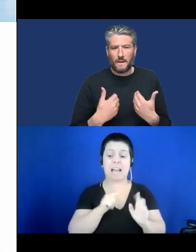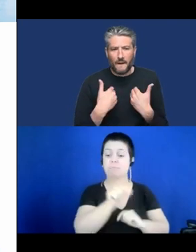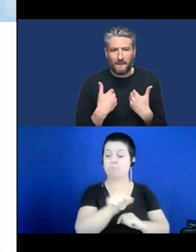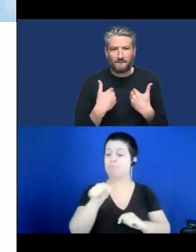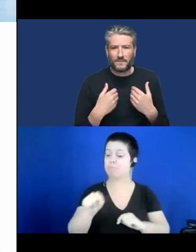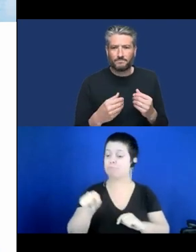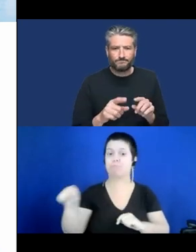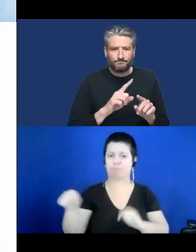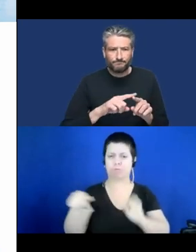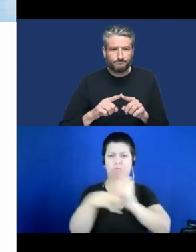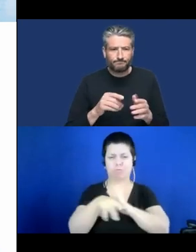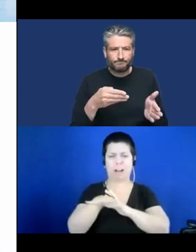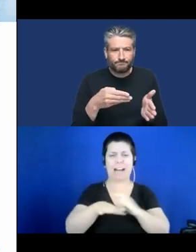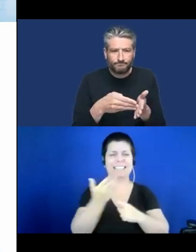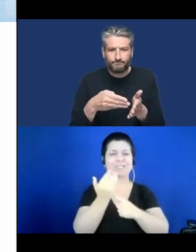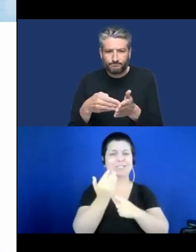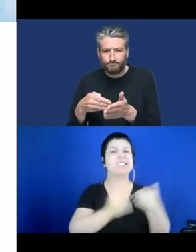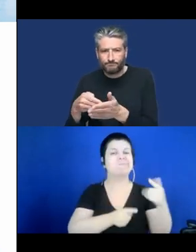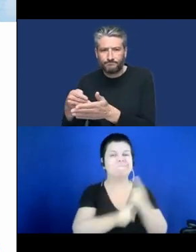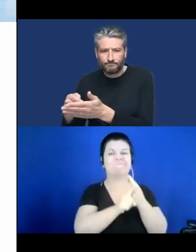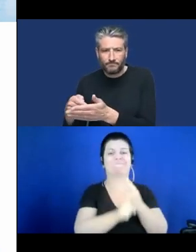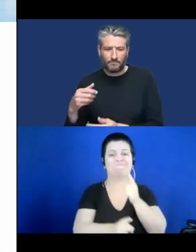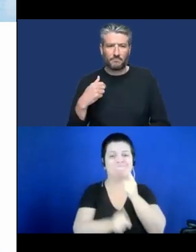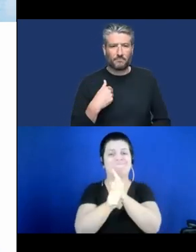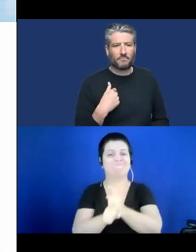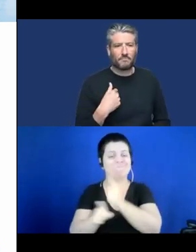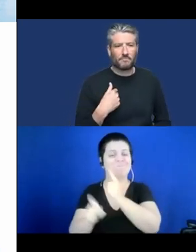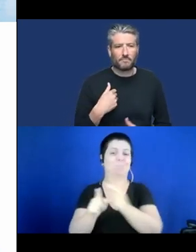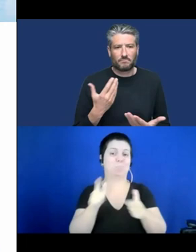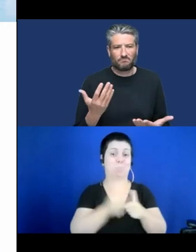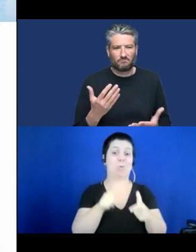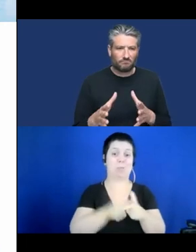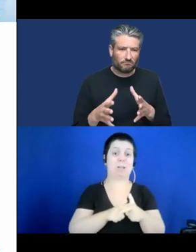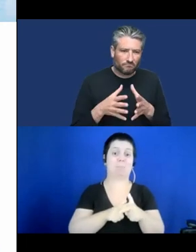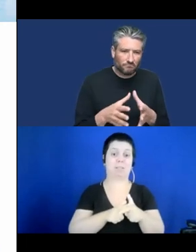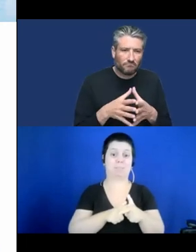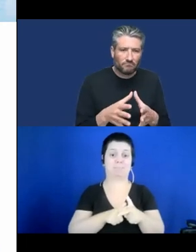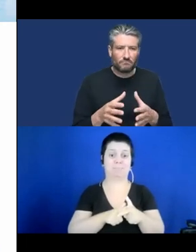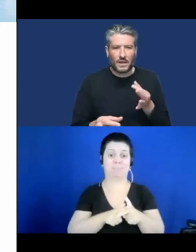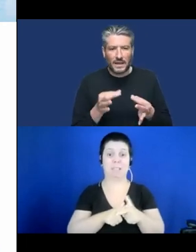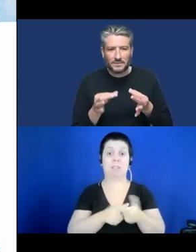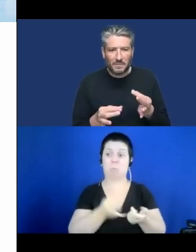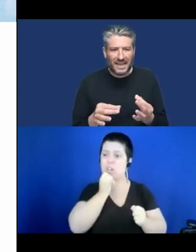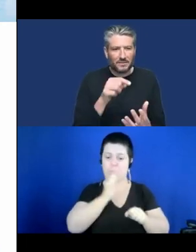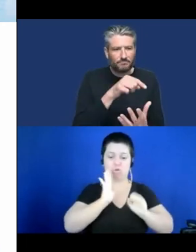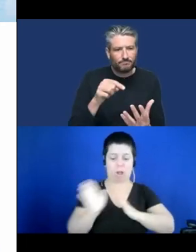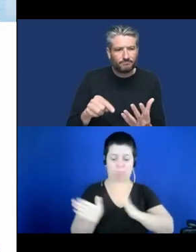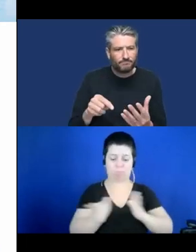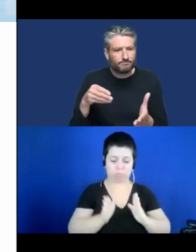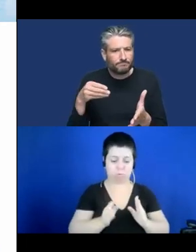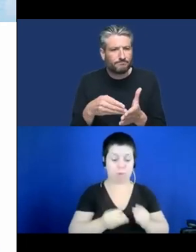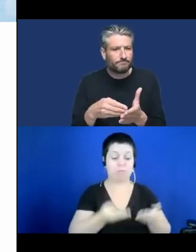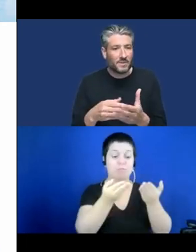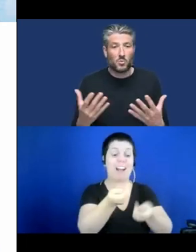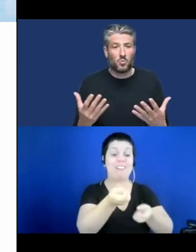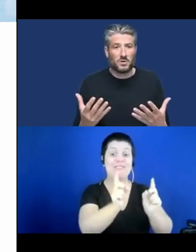technology encounters when the products are to get to the market and the end user,